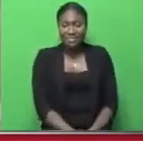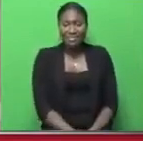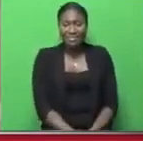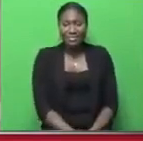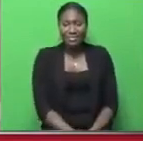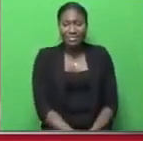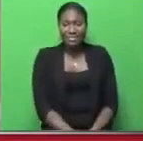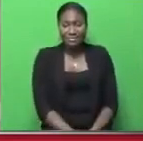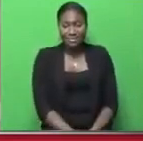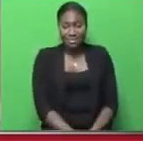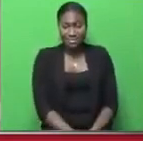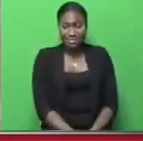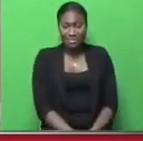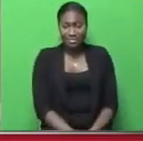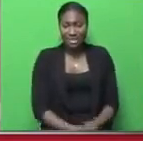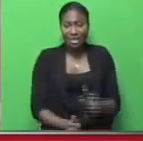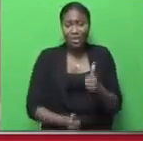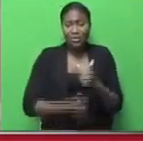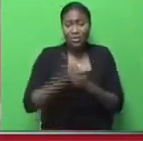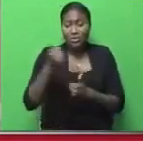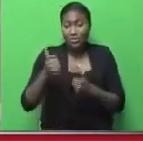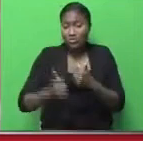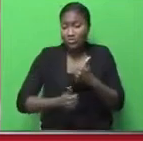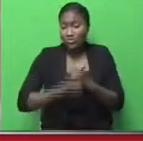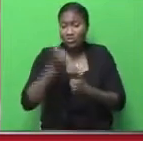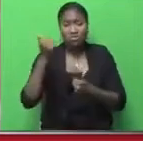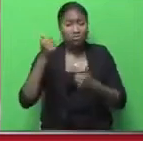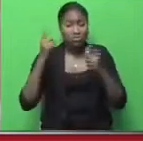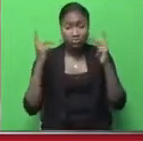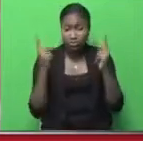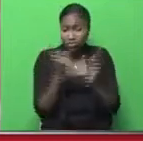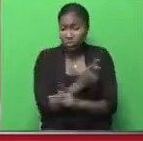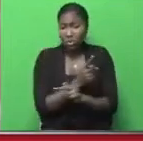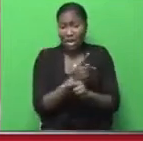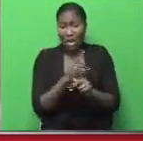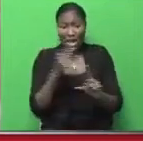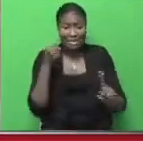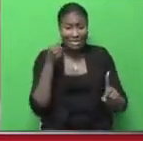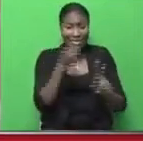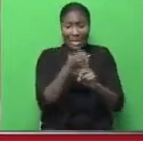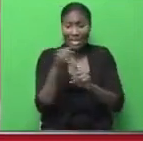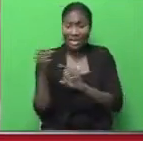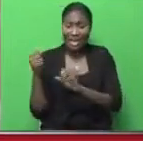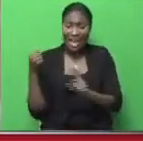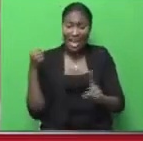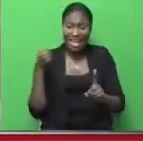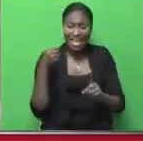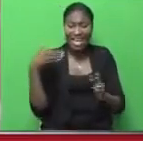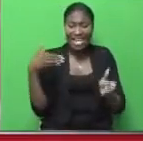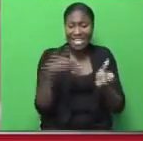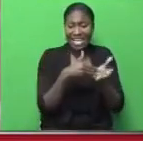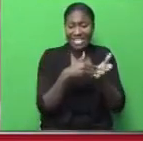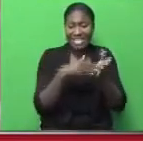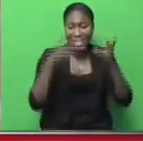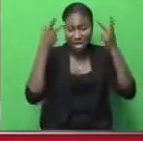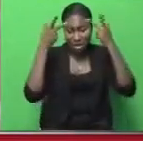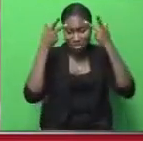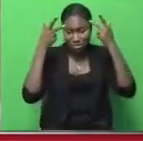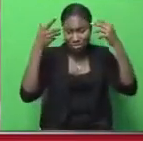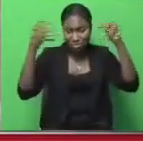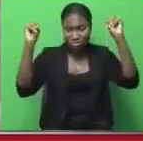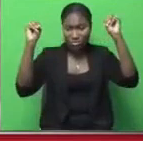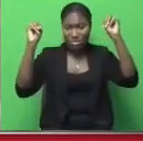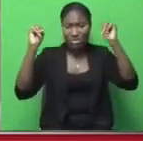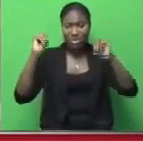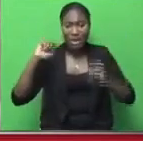The most abhorrent personal attacks against former Prime Minister Patrick Mervyn Augustus